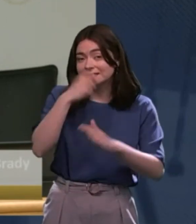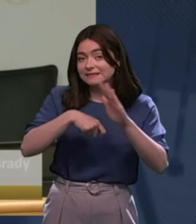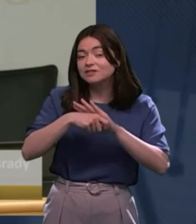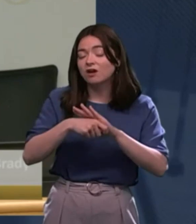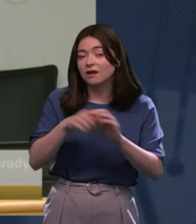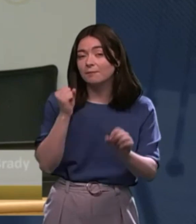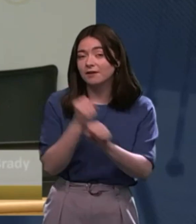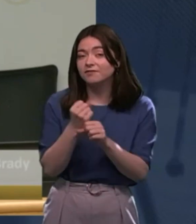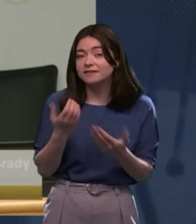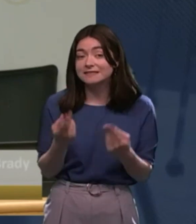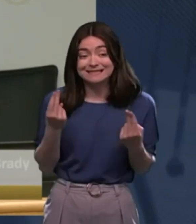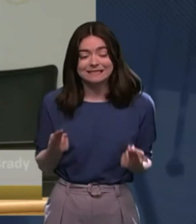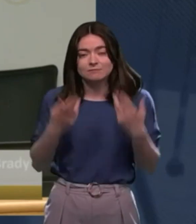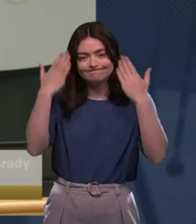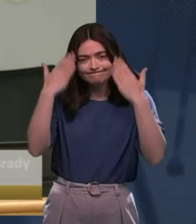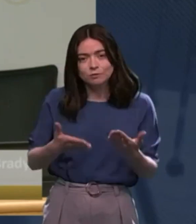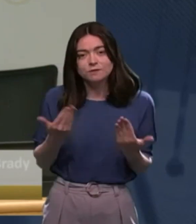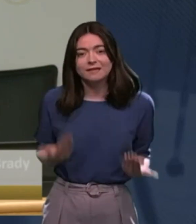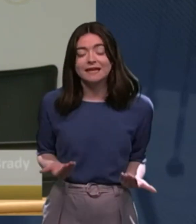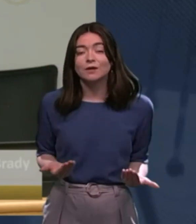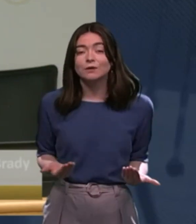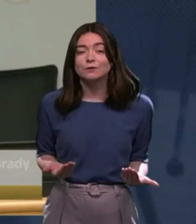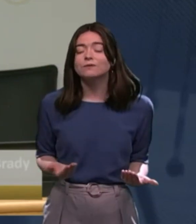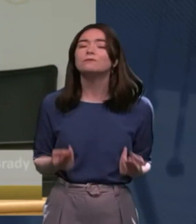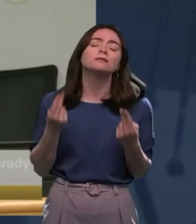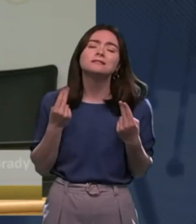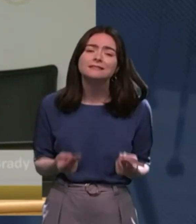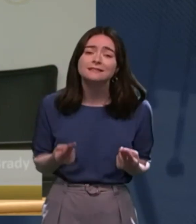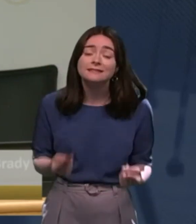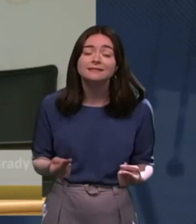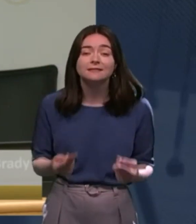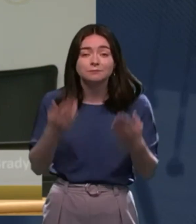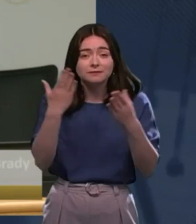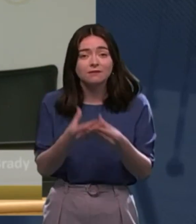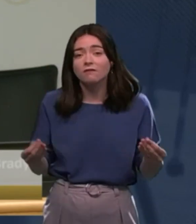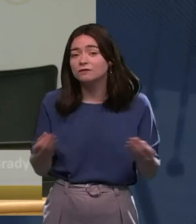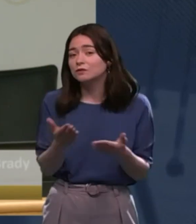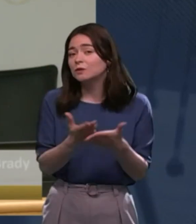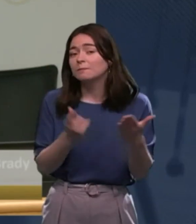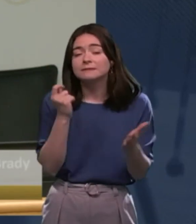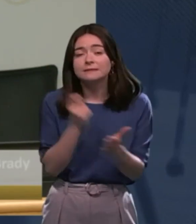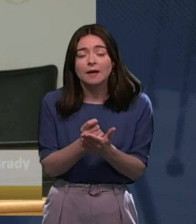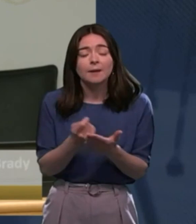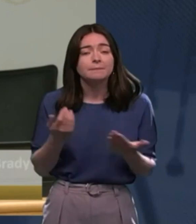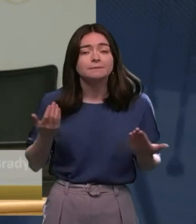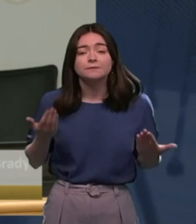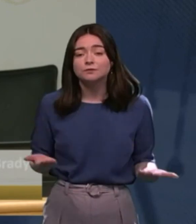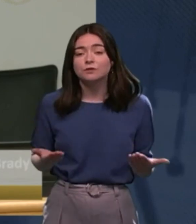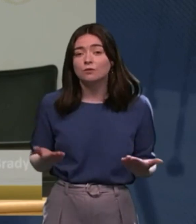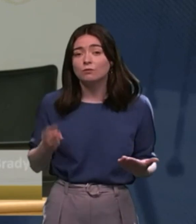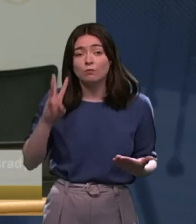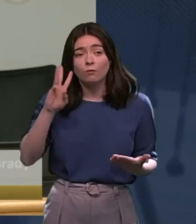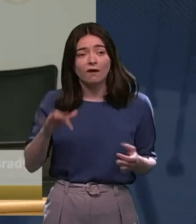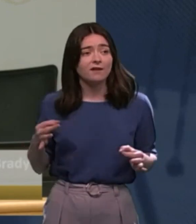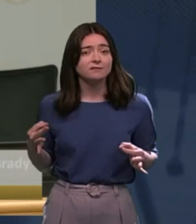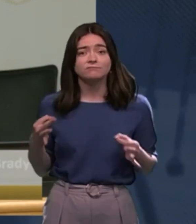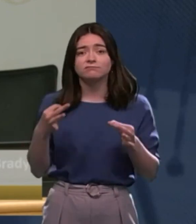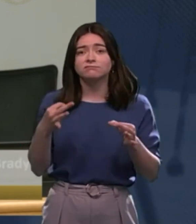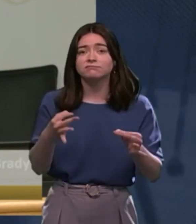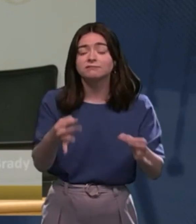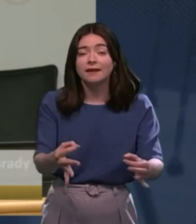think that this should be addressed now. It will need to be addressed at some point. So, why kick it down the road?